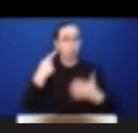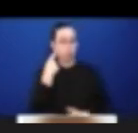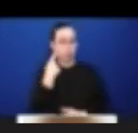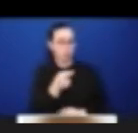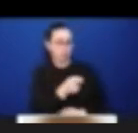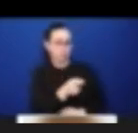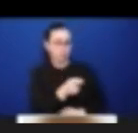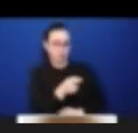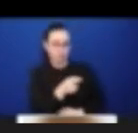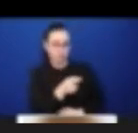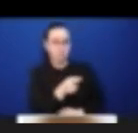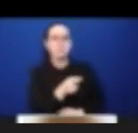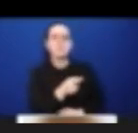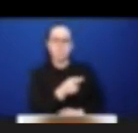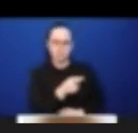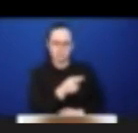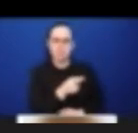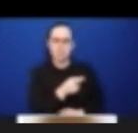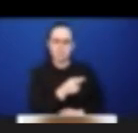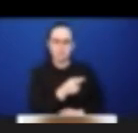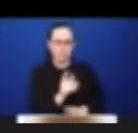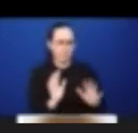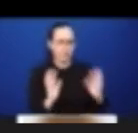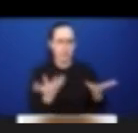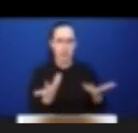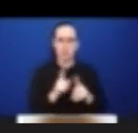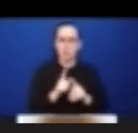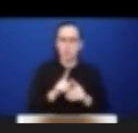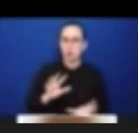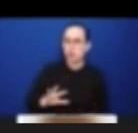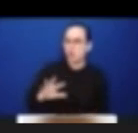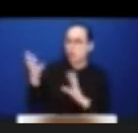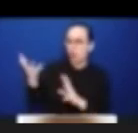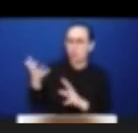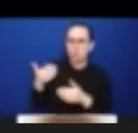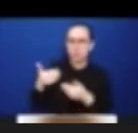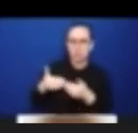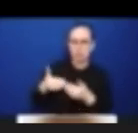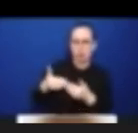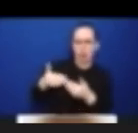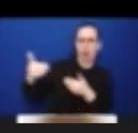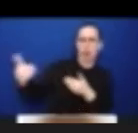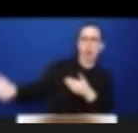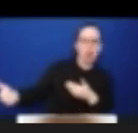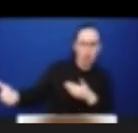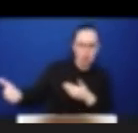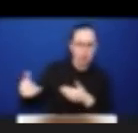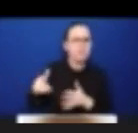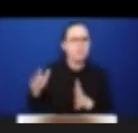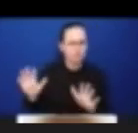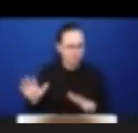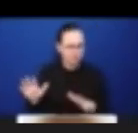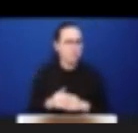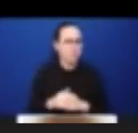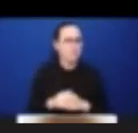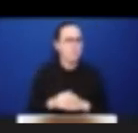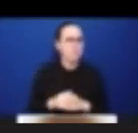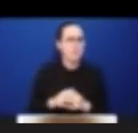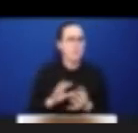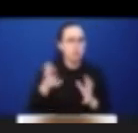of the services brought about by the pandemic disproportionately impacted youth and their families' activities relative to the general